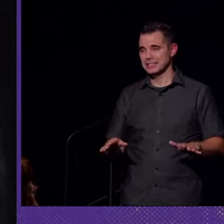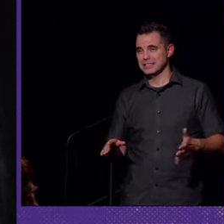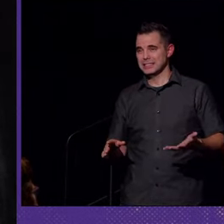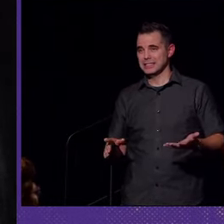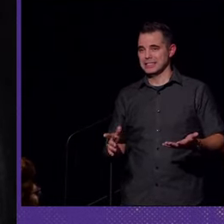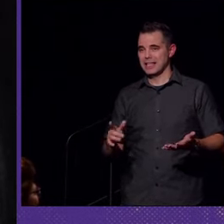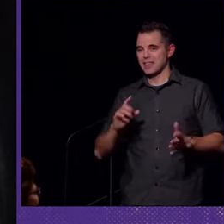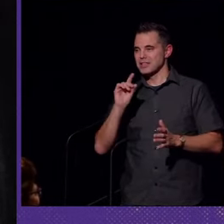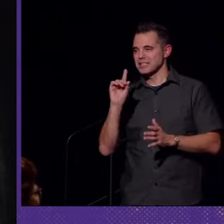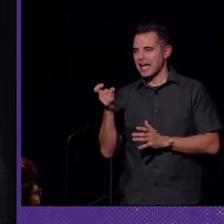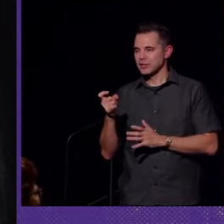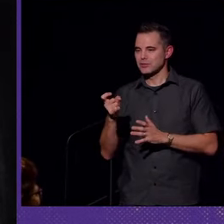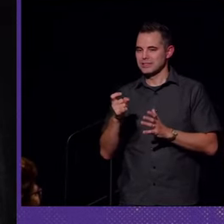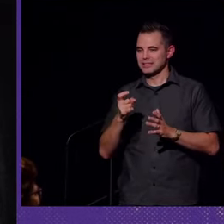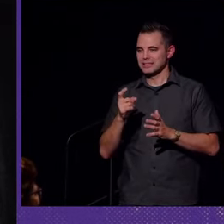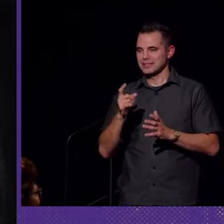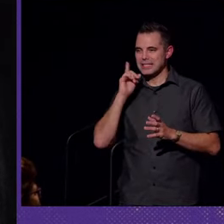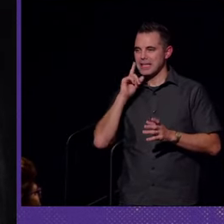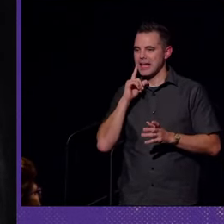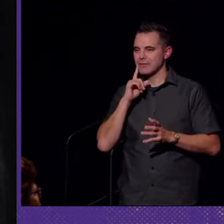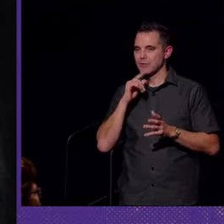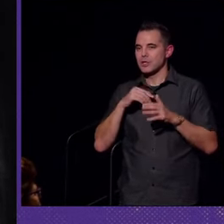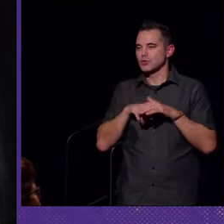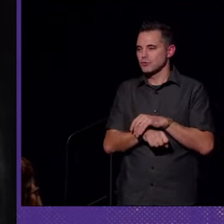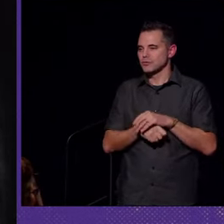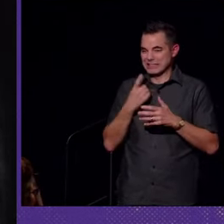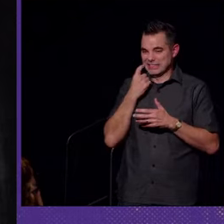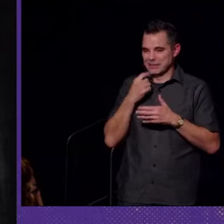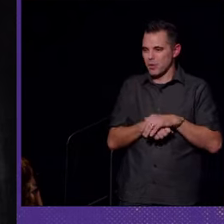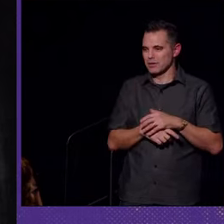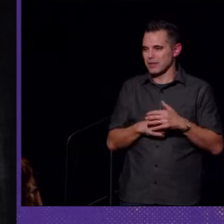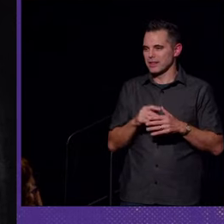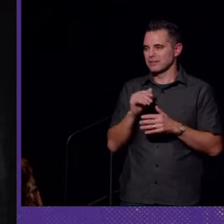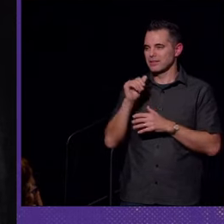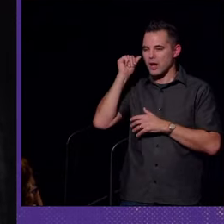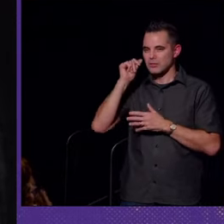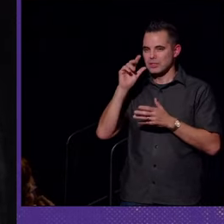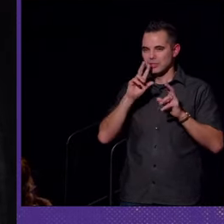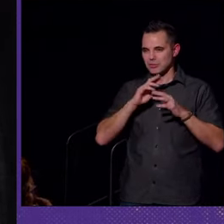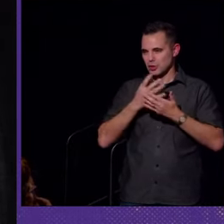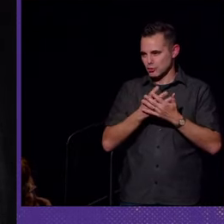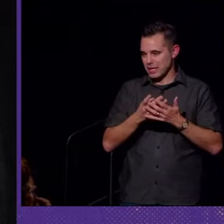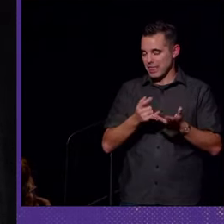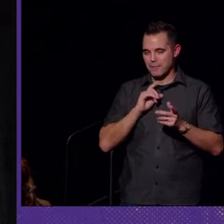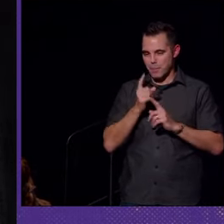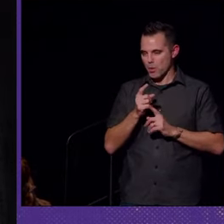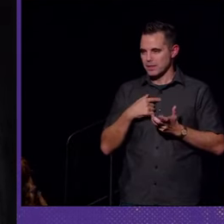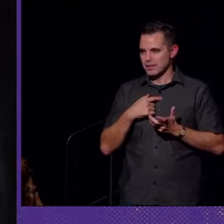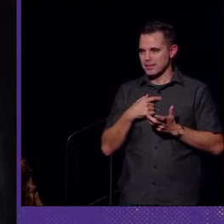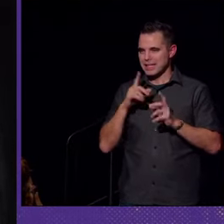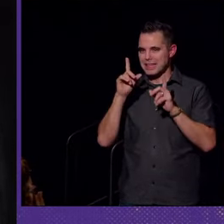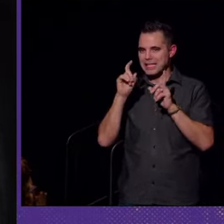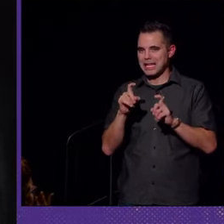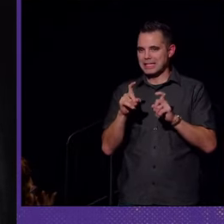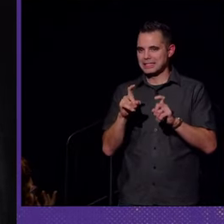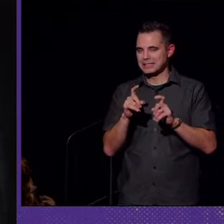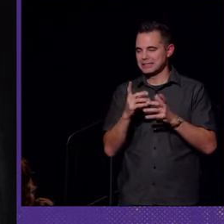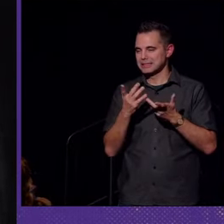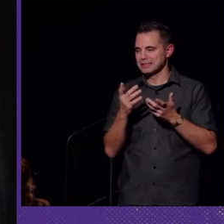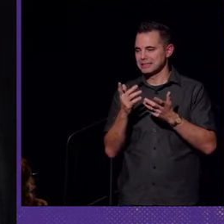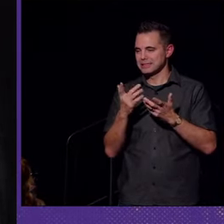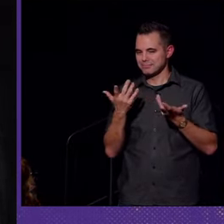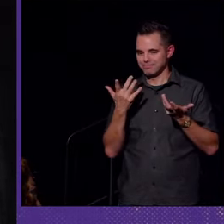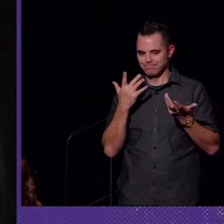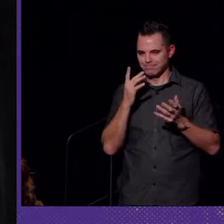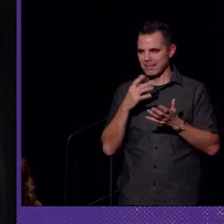diagnosed as deaf at the point of a newborn auditory screening. And from that moment, the test is devised, so